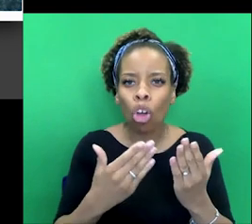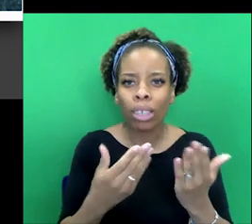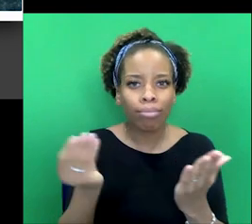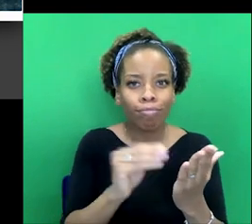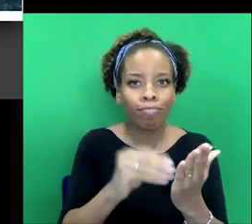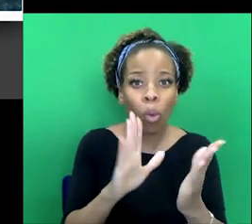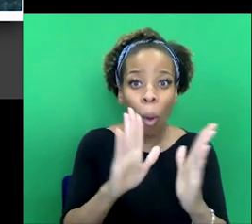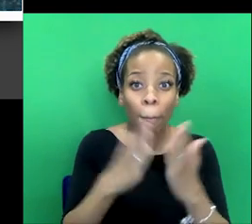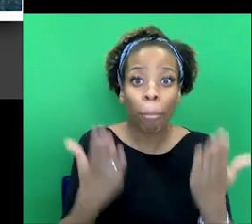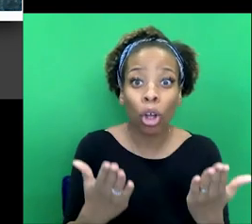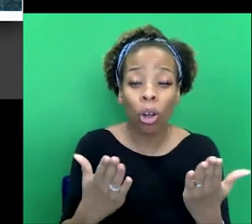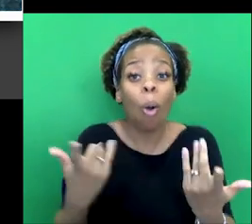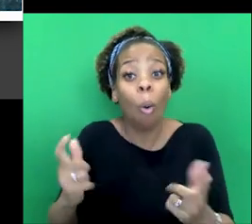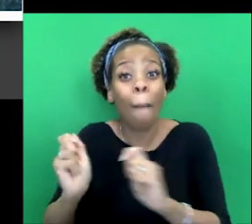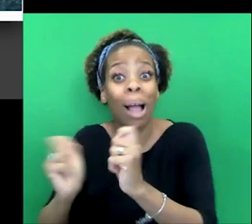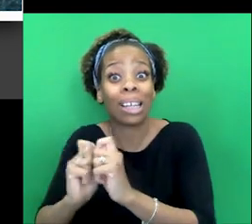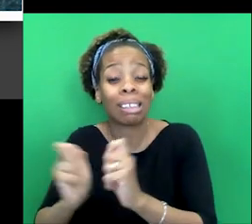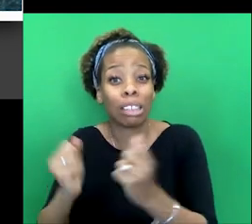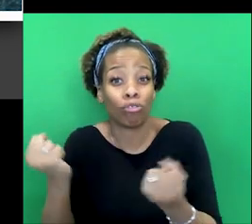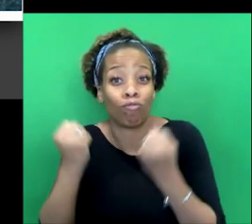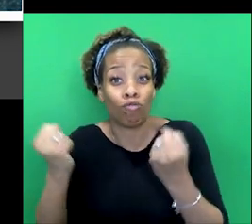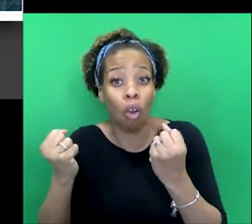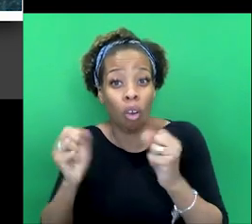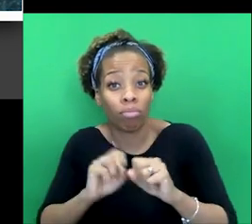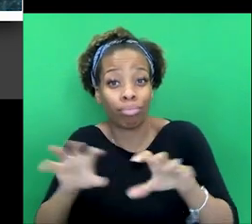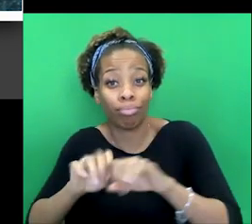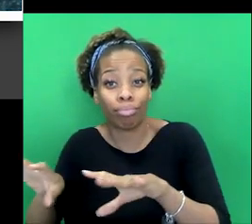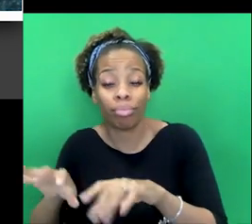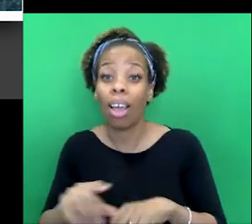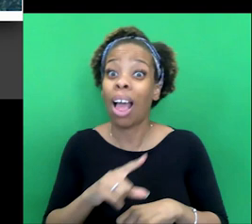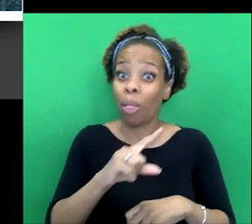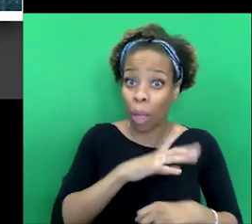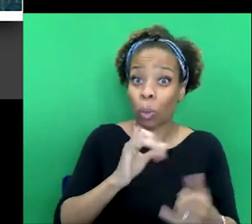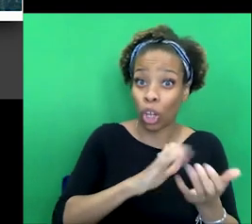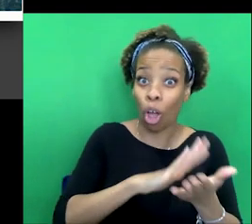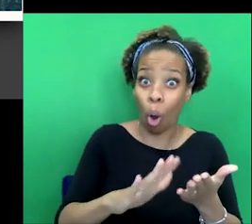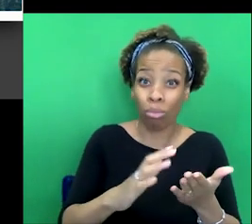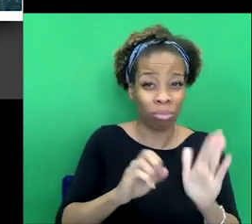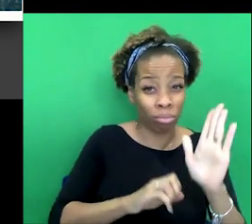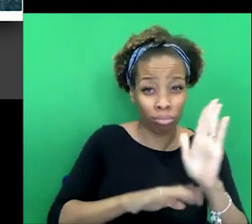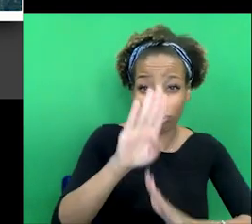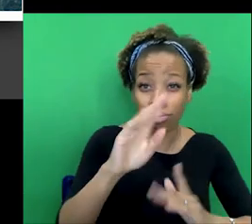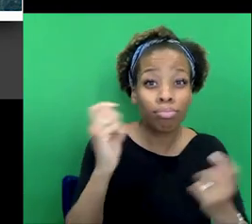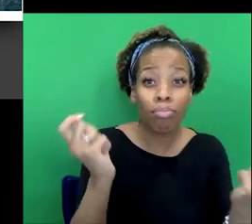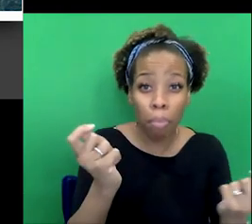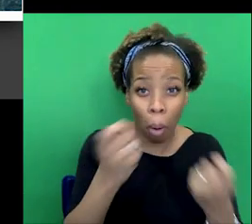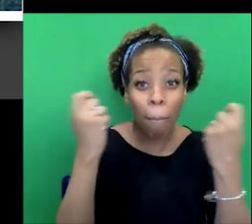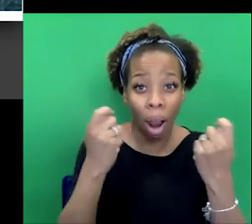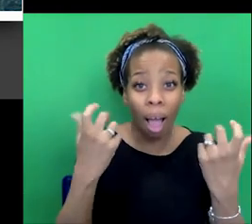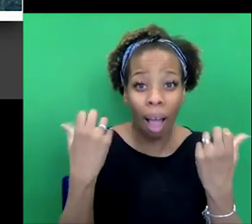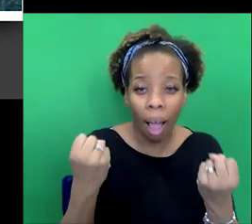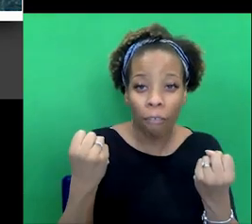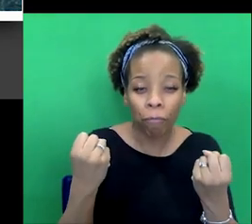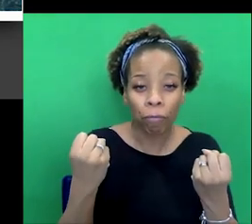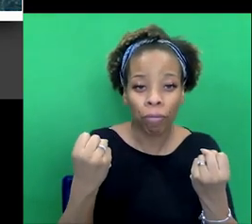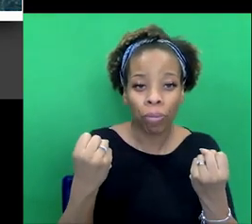short stories in magazines is part of the reason for Sherlock's enormous success in that period. But by the time we get to